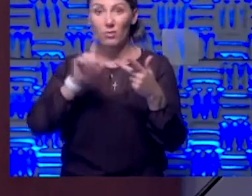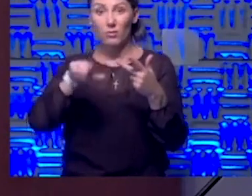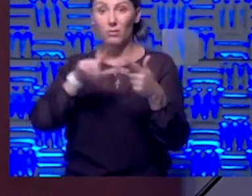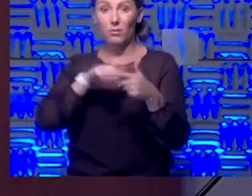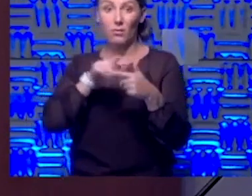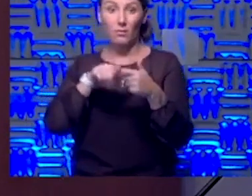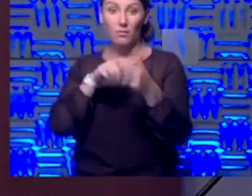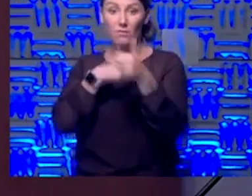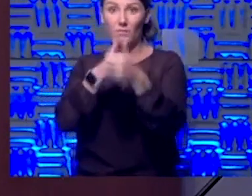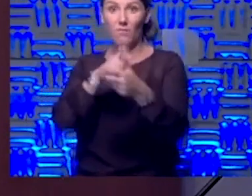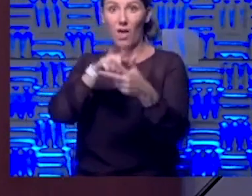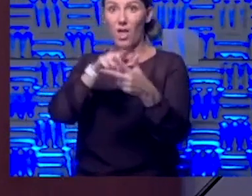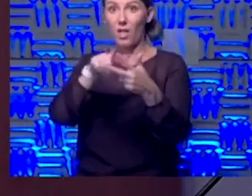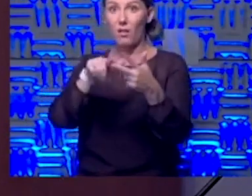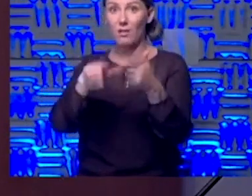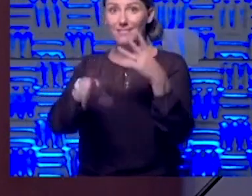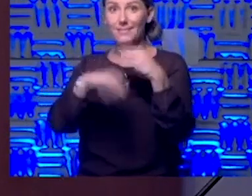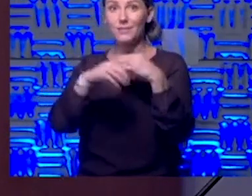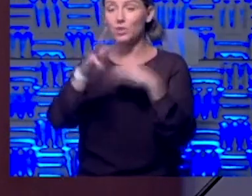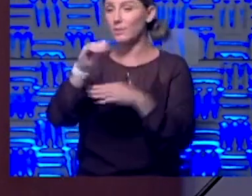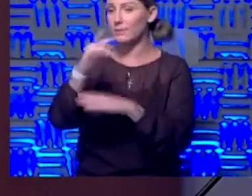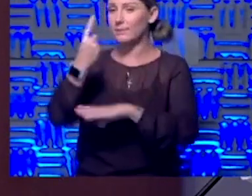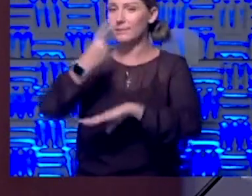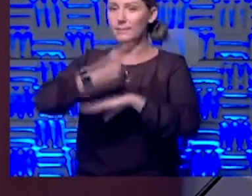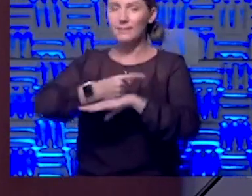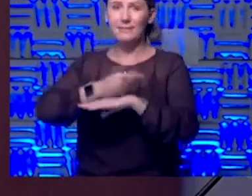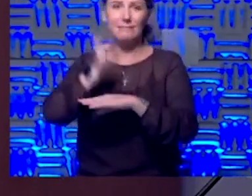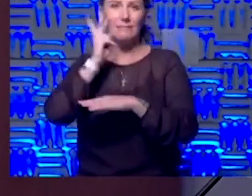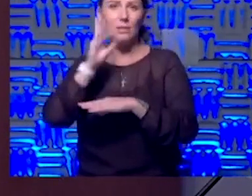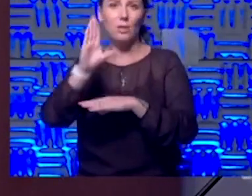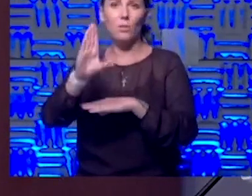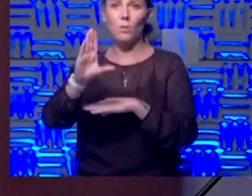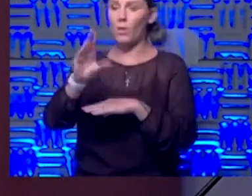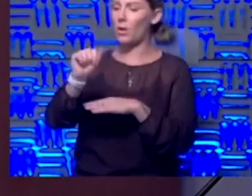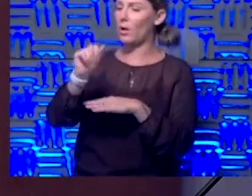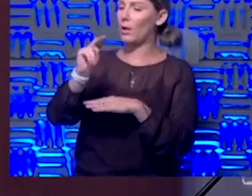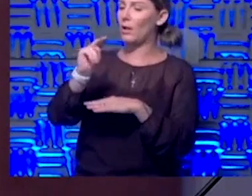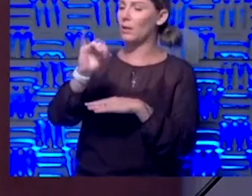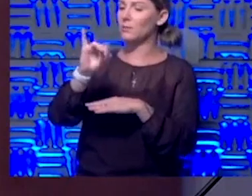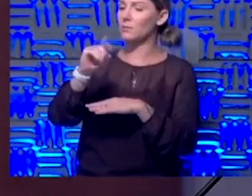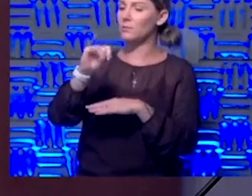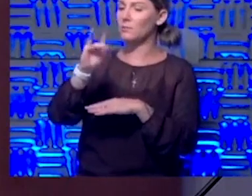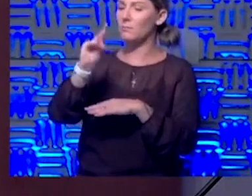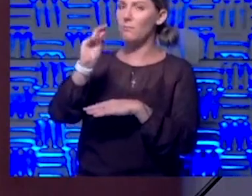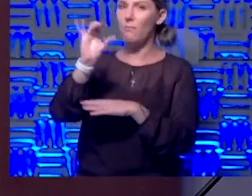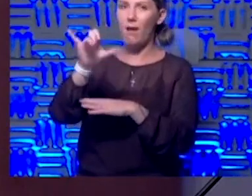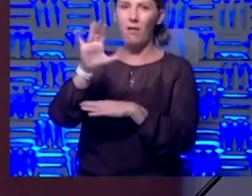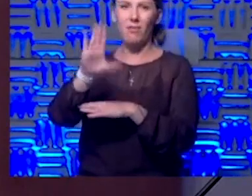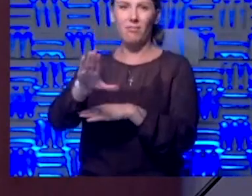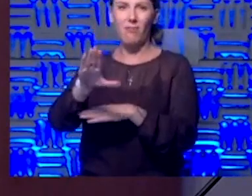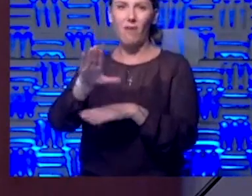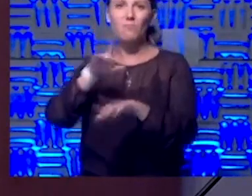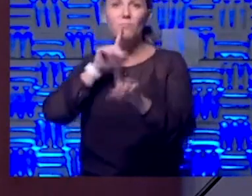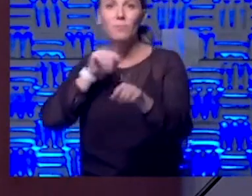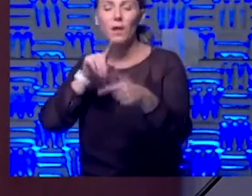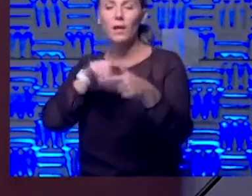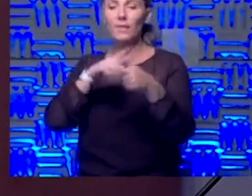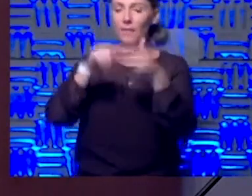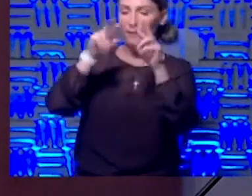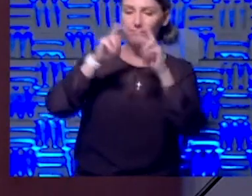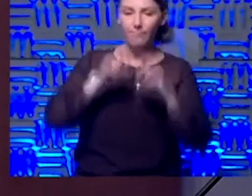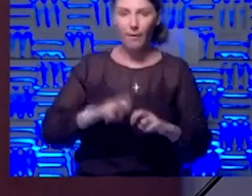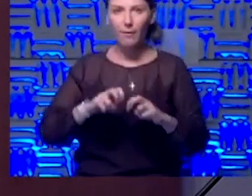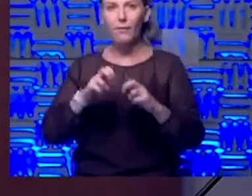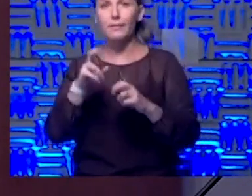uh, 60 days to see what their antibody response is. Then that information we have to analyze. So,